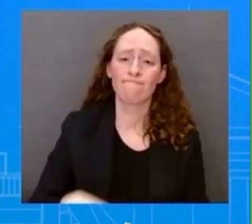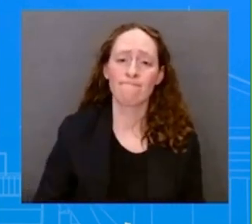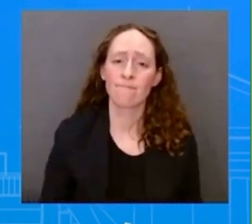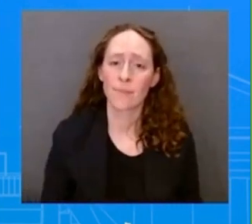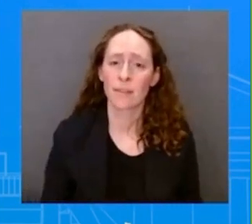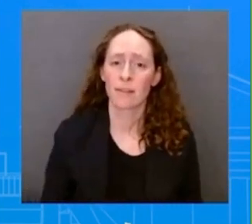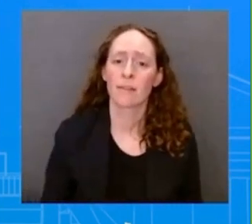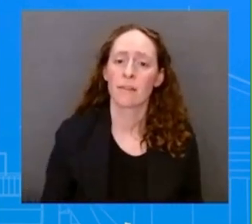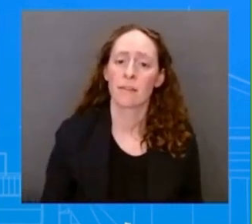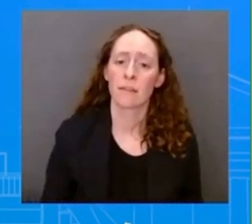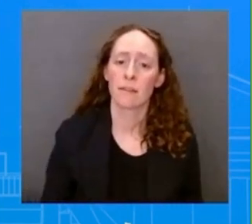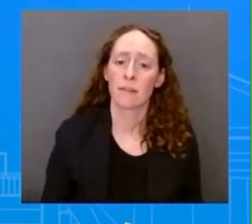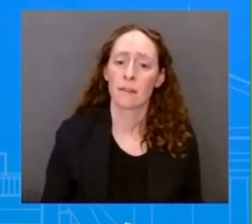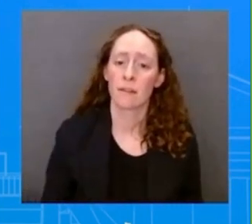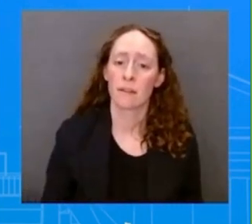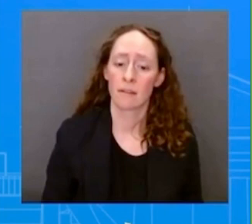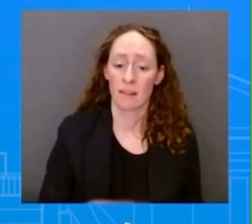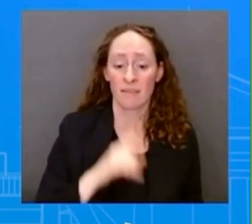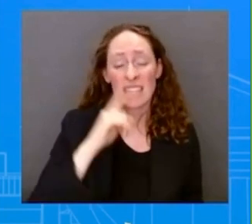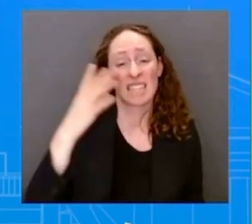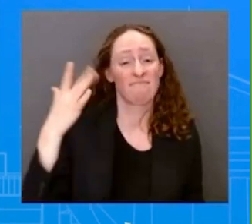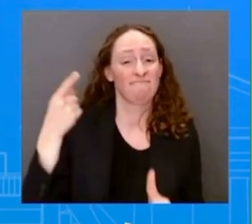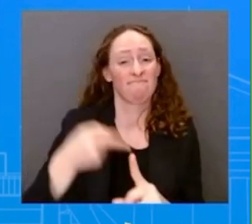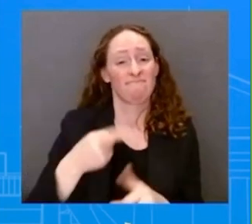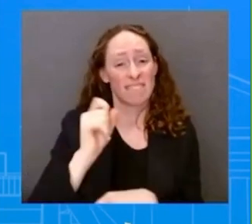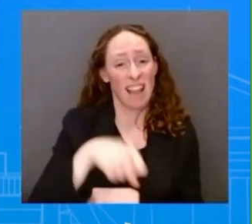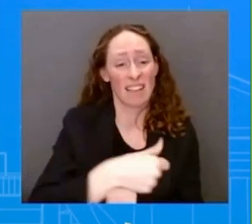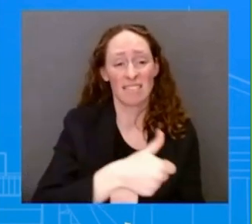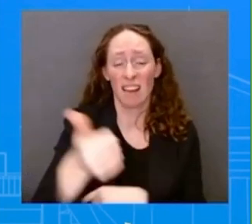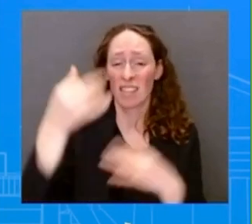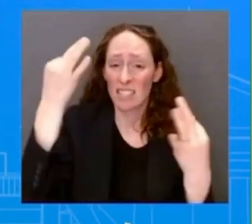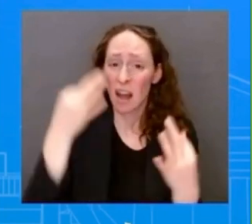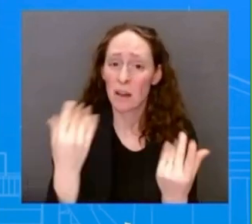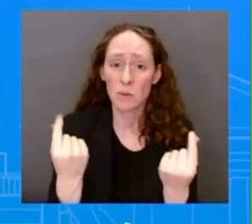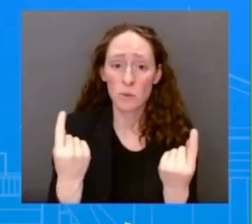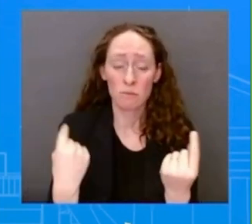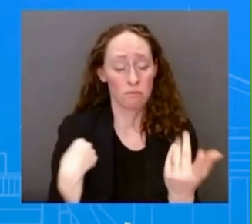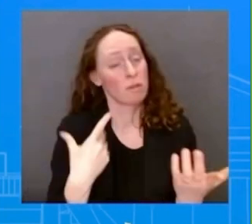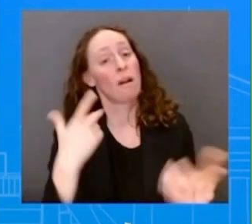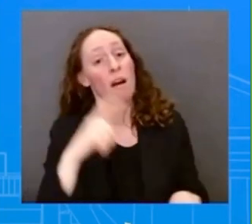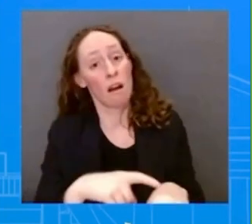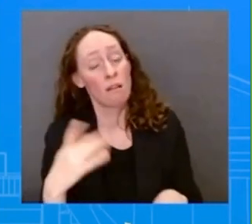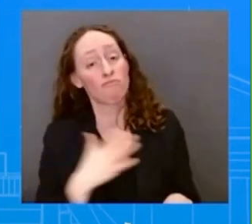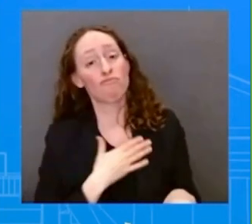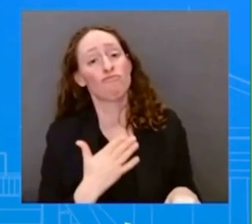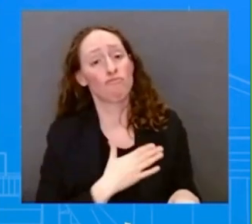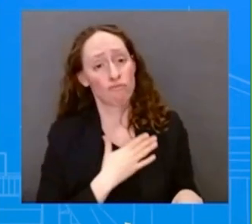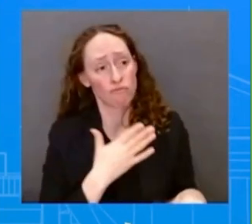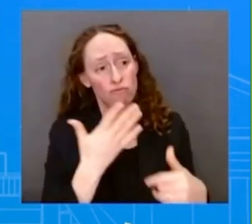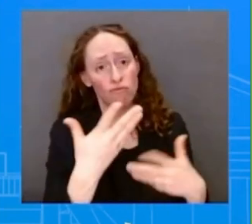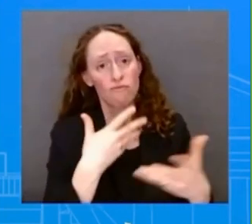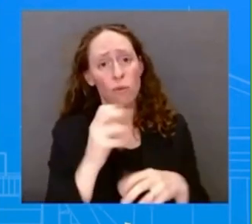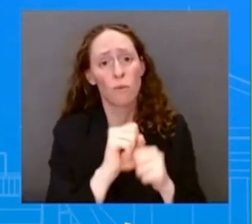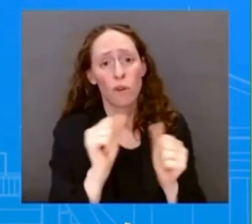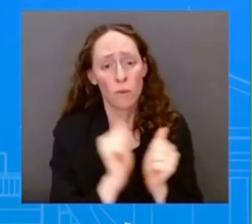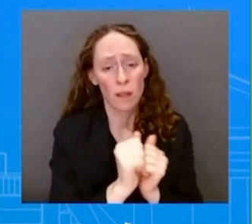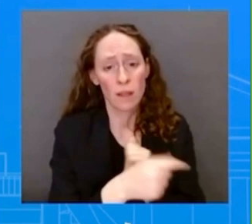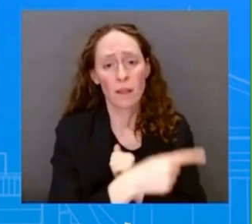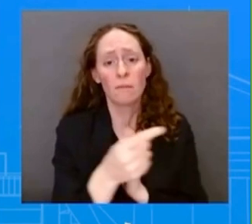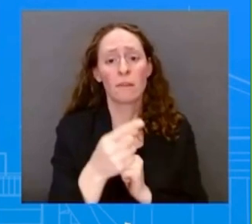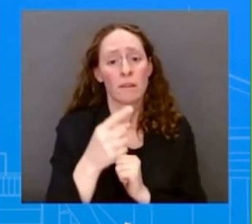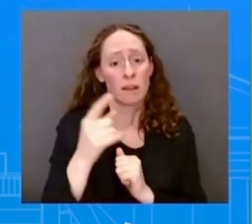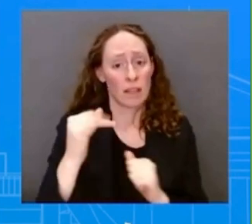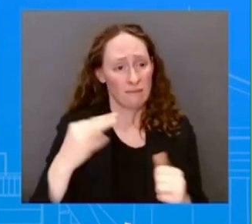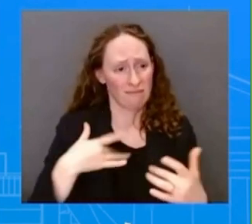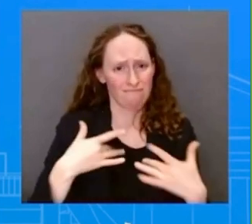willingness to continue to work with Pakistan. We share a lot of mutual security concerns in the region, of course, when it comes to counterterrorism.